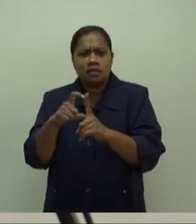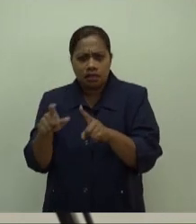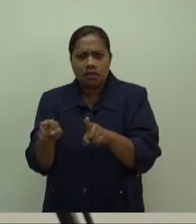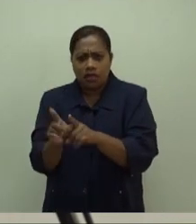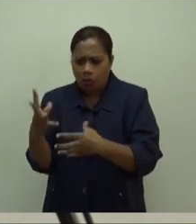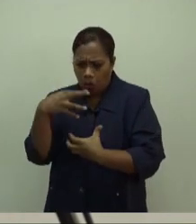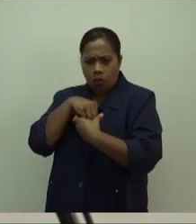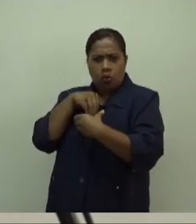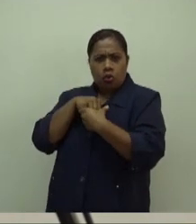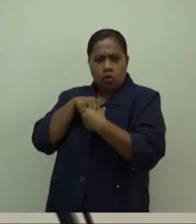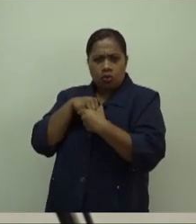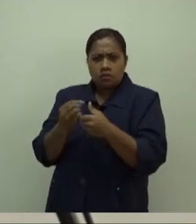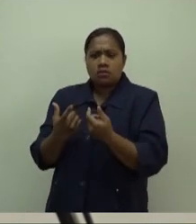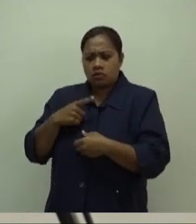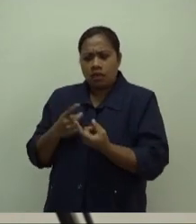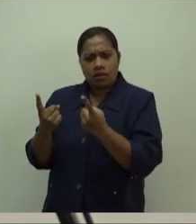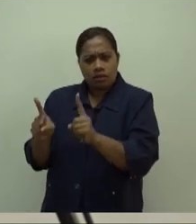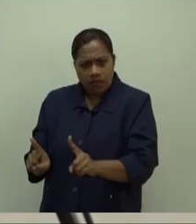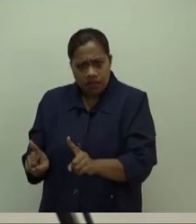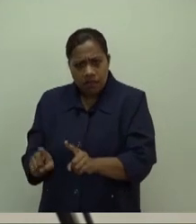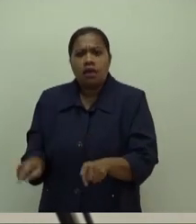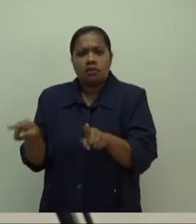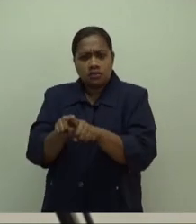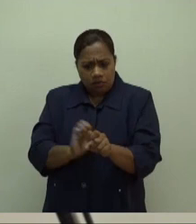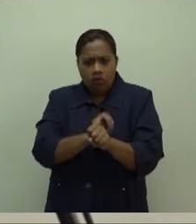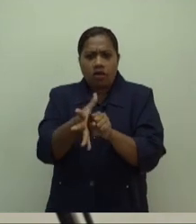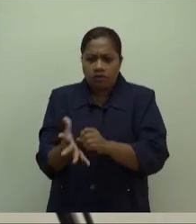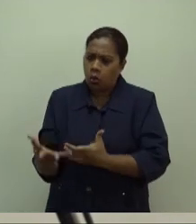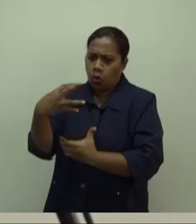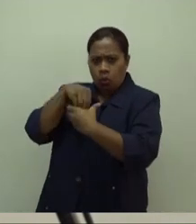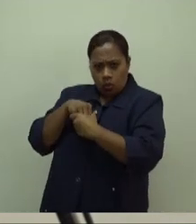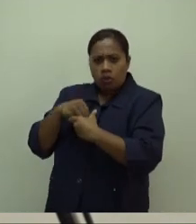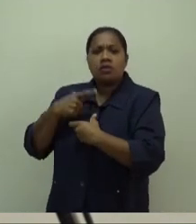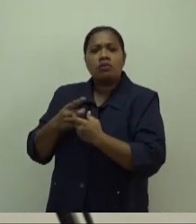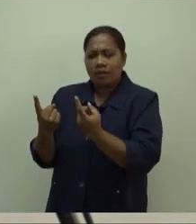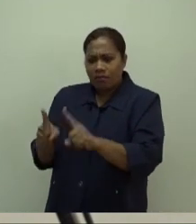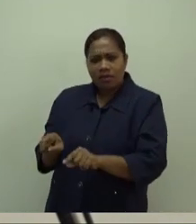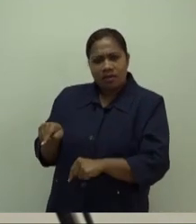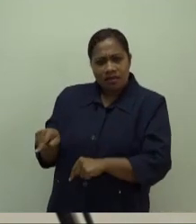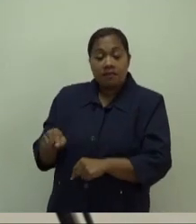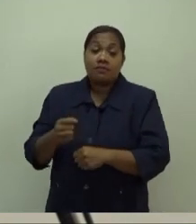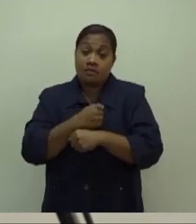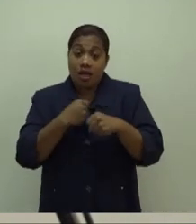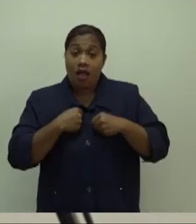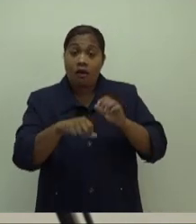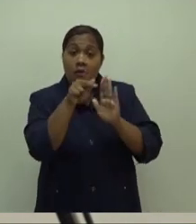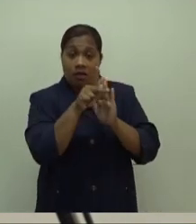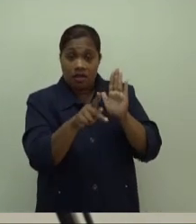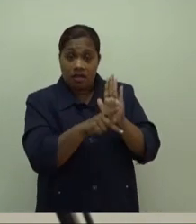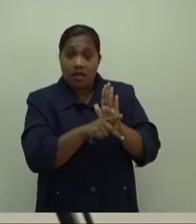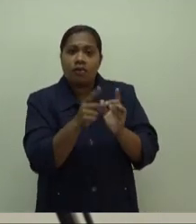and the extent to which COVID-19 contributed to the death. However, our policy has been to categorize